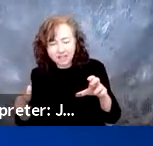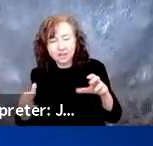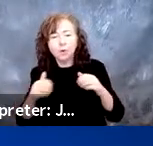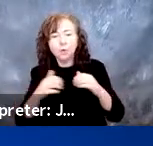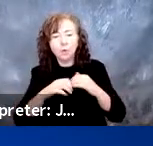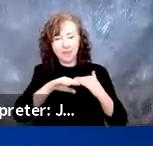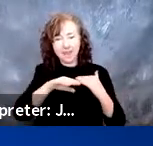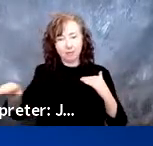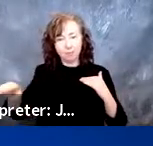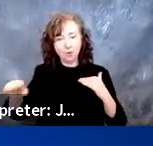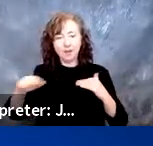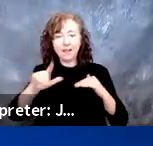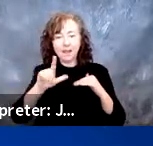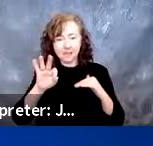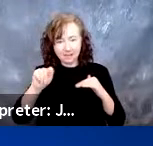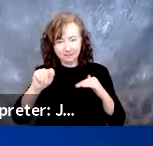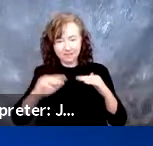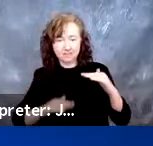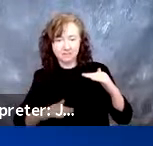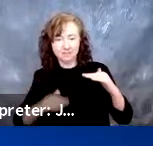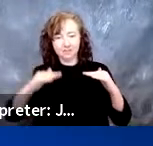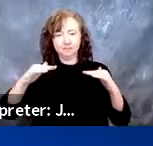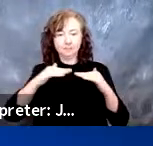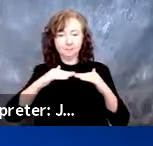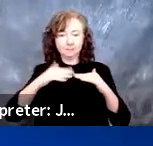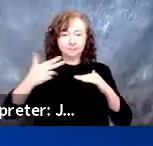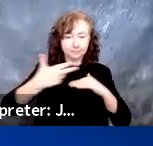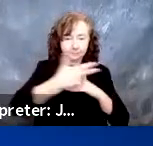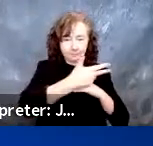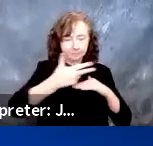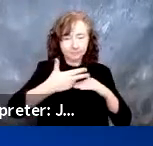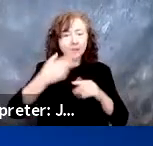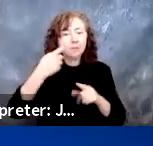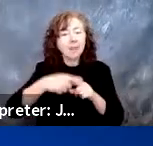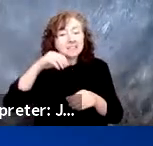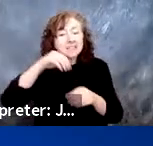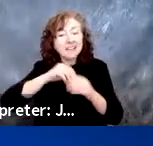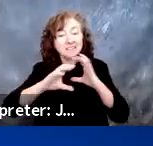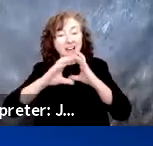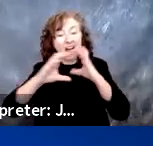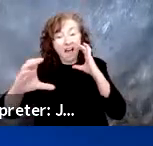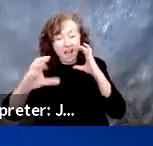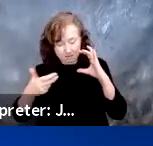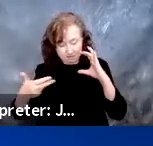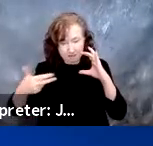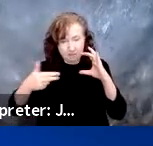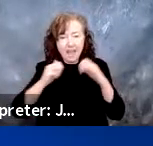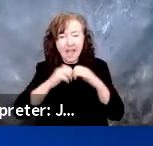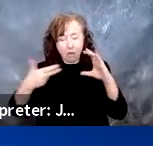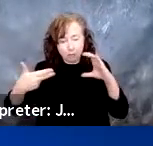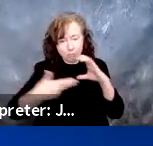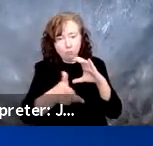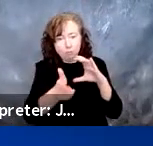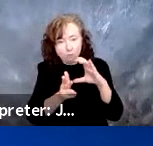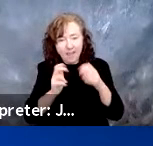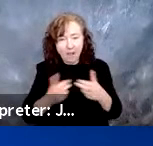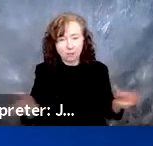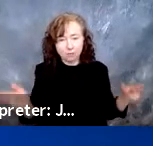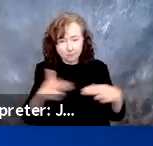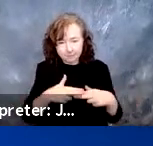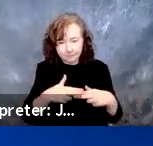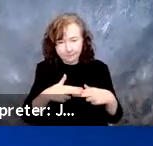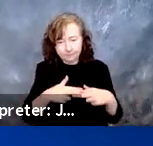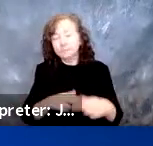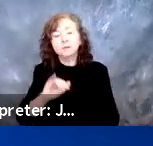and automated lifts, as well as maneuvering within vehicles and automated wheelchair securement. We will have opening remarks from